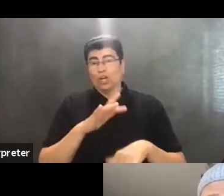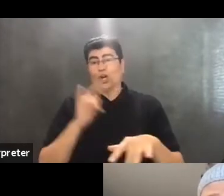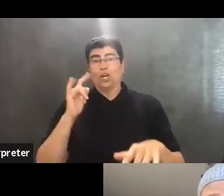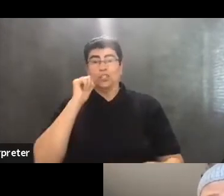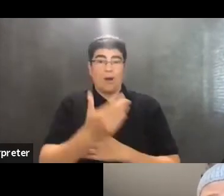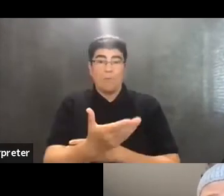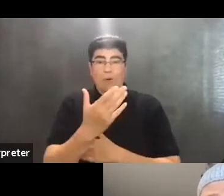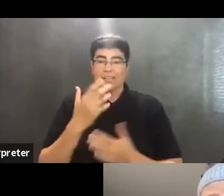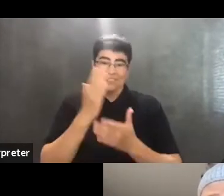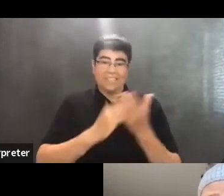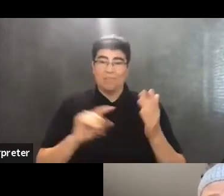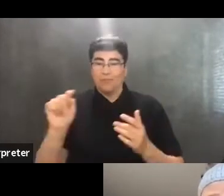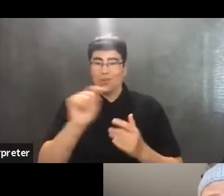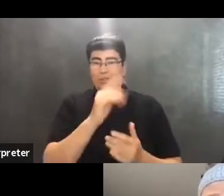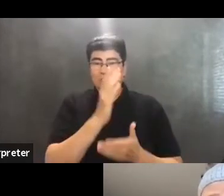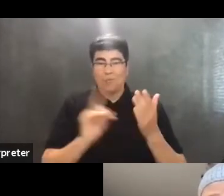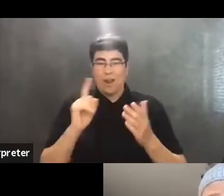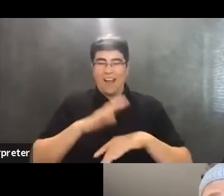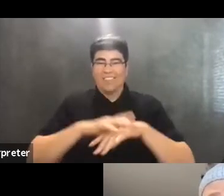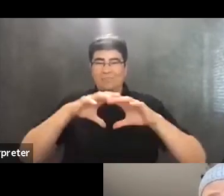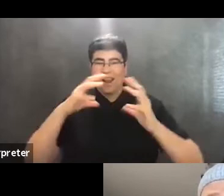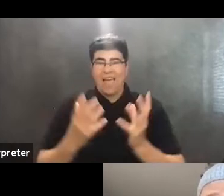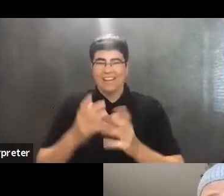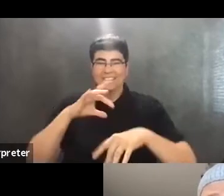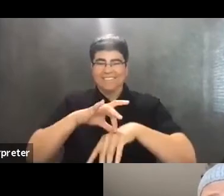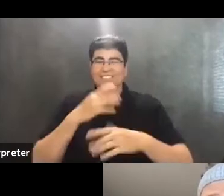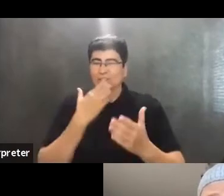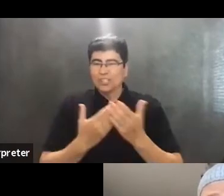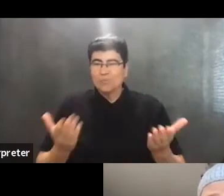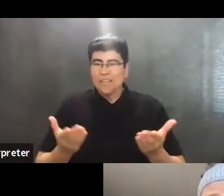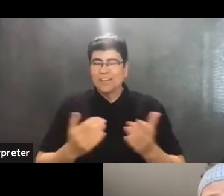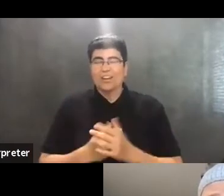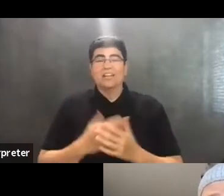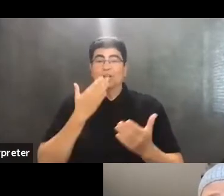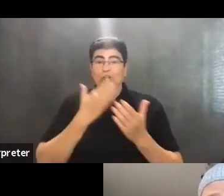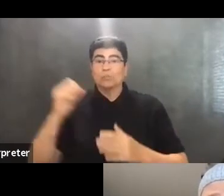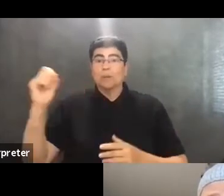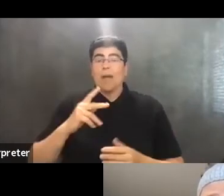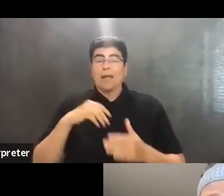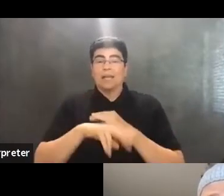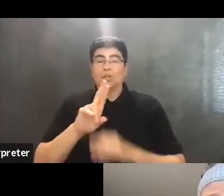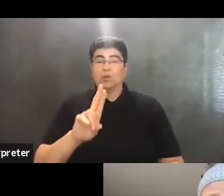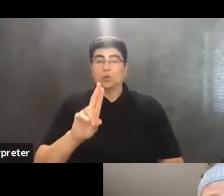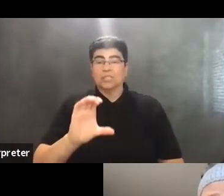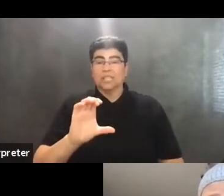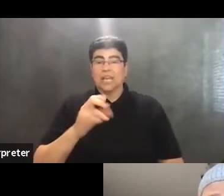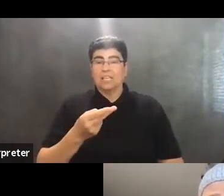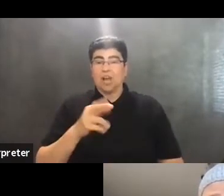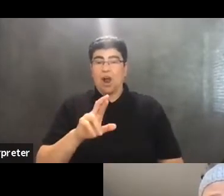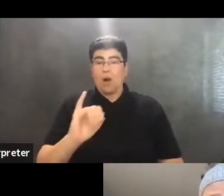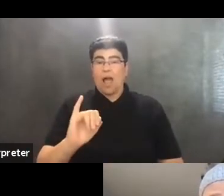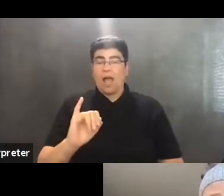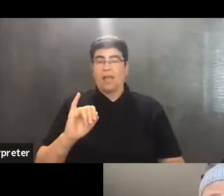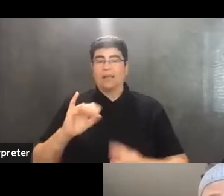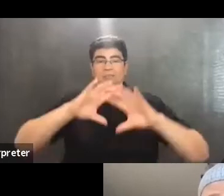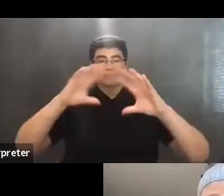morning, somewhere probably on the planet. It's very good to be here and to be back in the UCHRI fold, where David